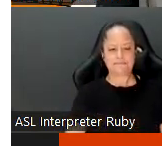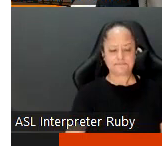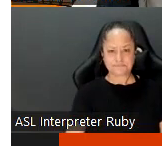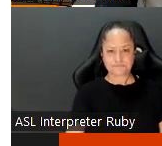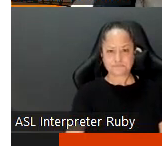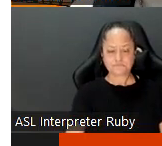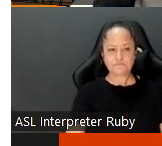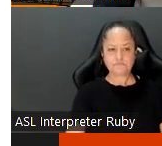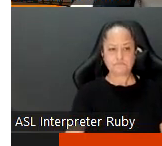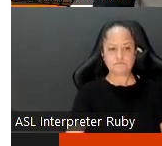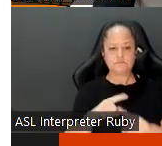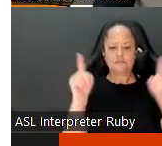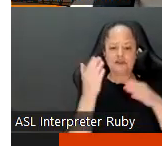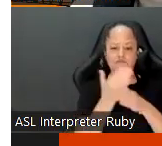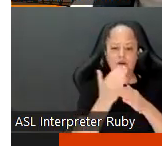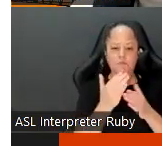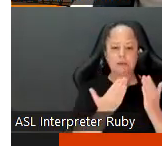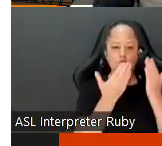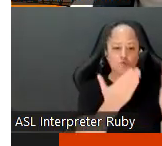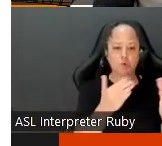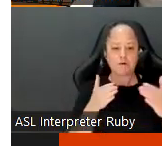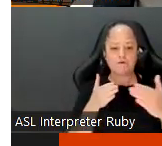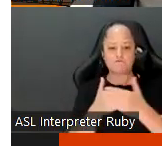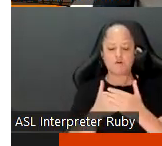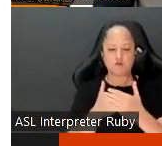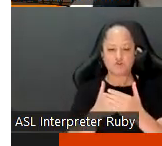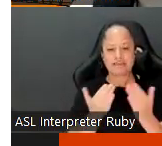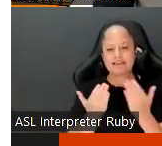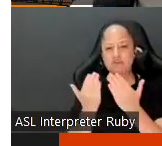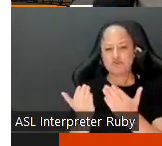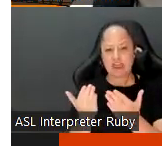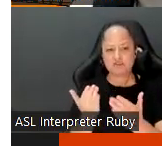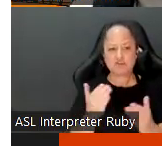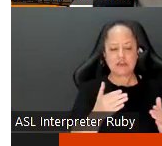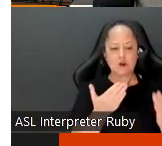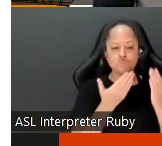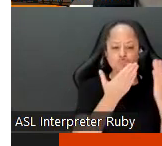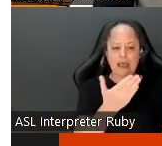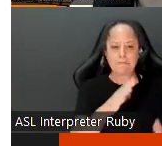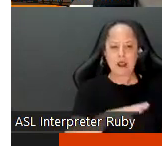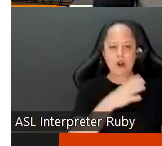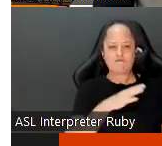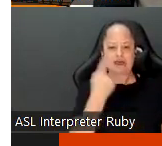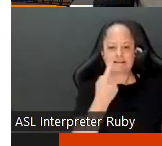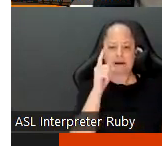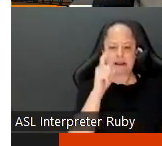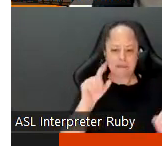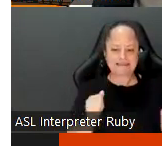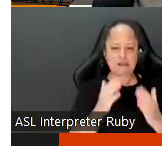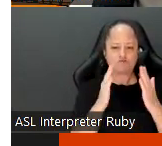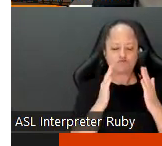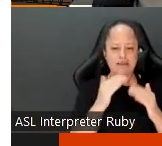uh there's a difference between a recommendation versus a suggestion so recommendation is official thing that someone has to address in their next review